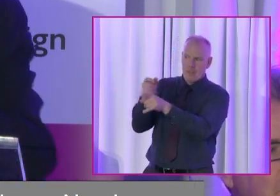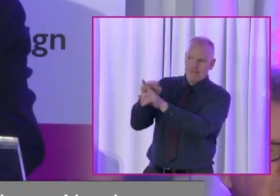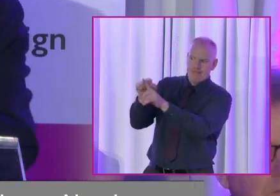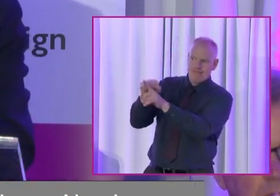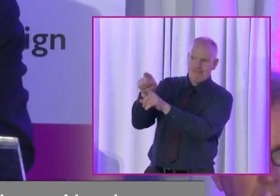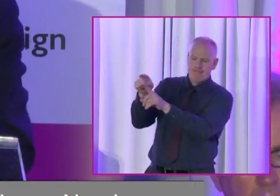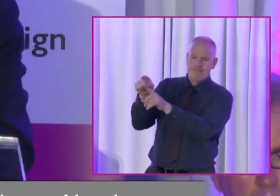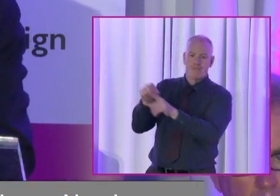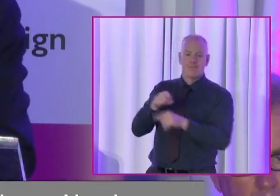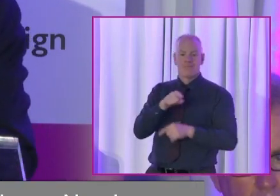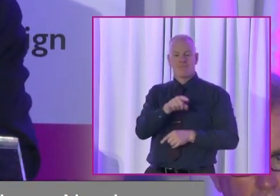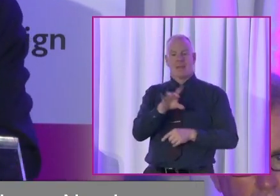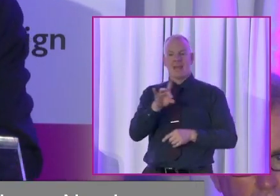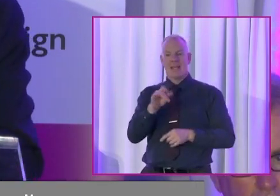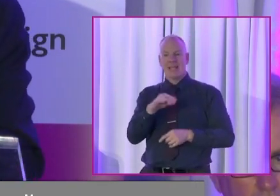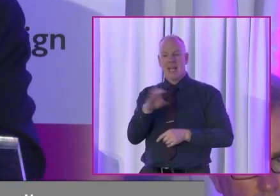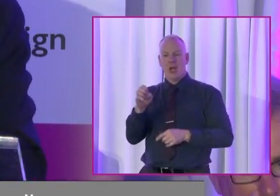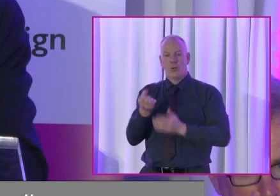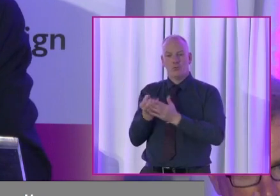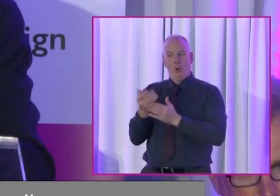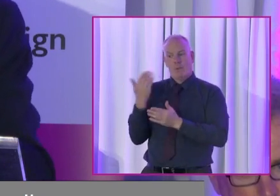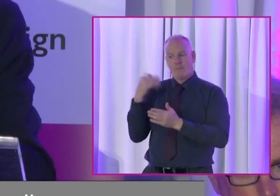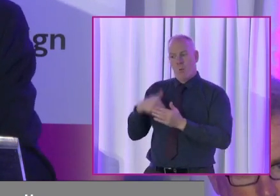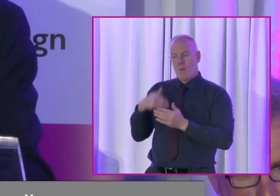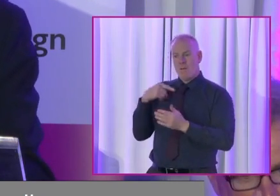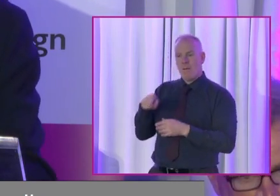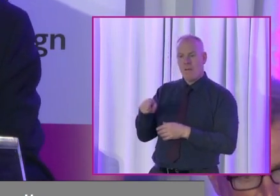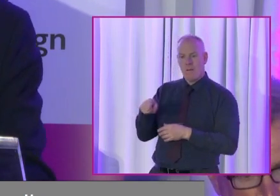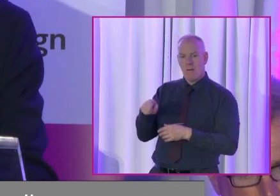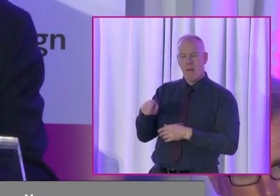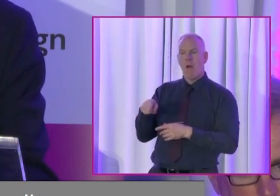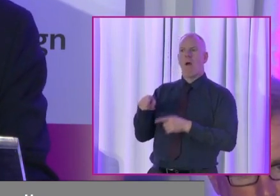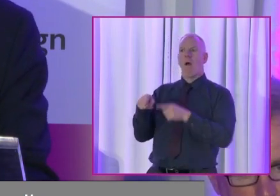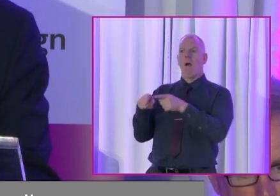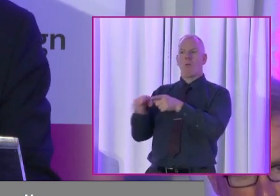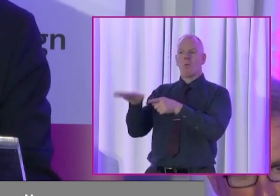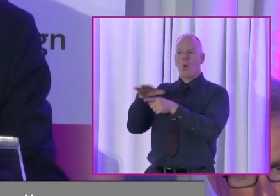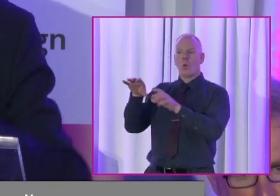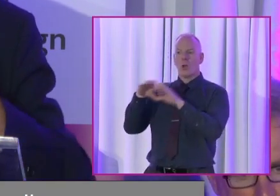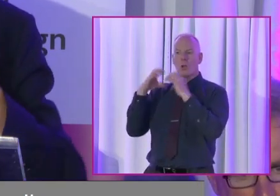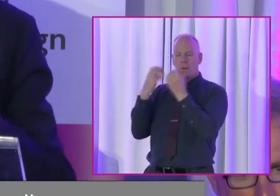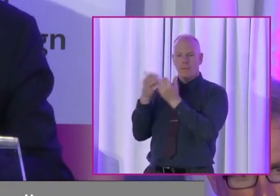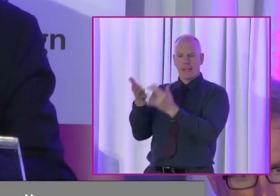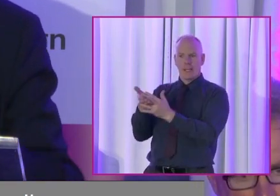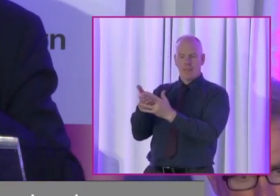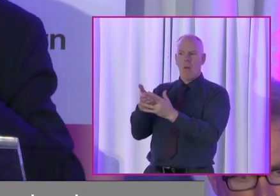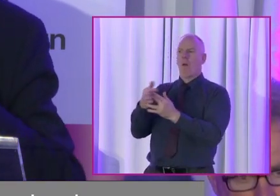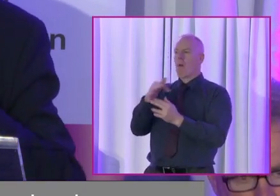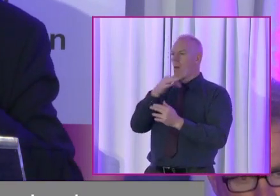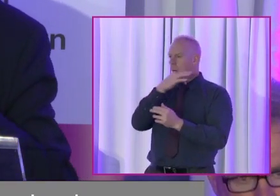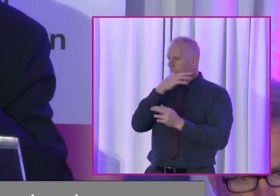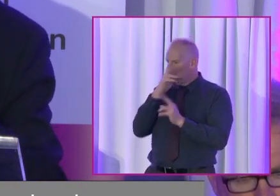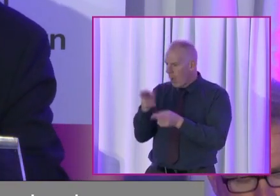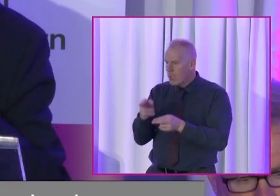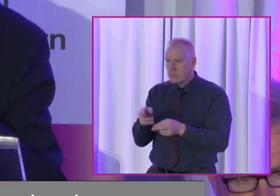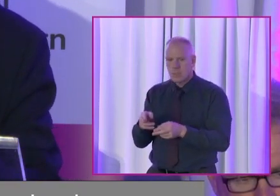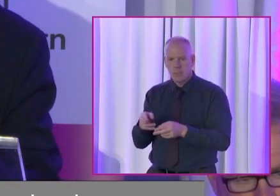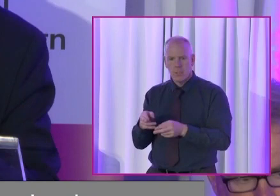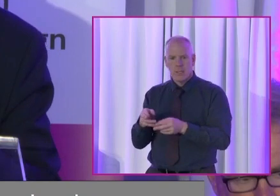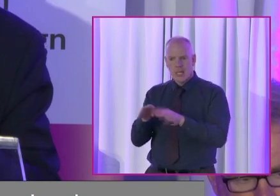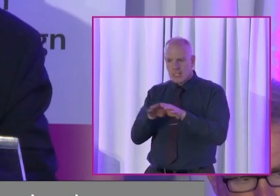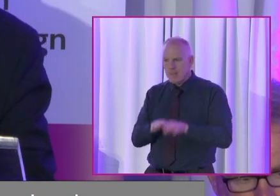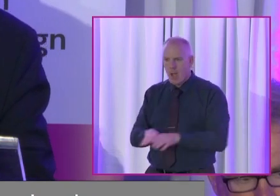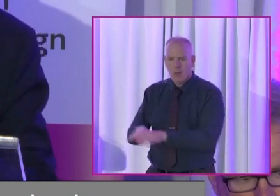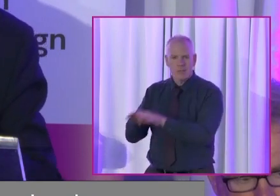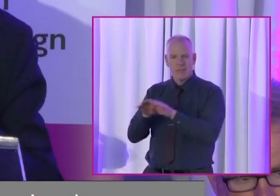the Kildare story. That's about making a local community accessible. And somebody, in a democracy, everything you